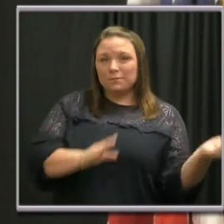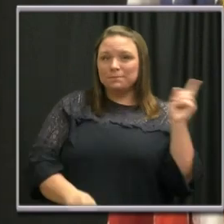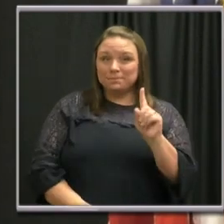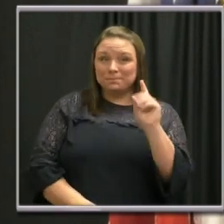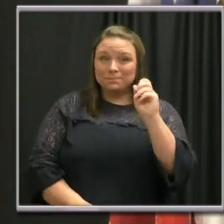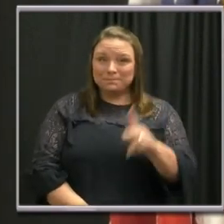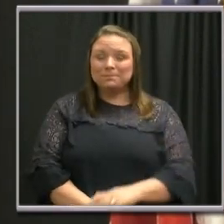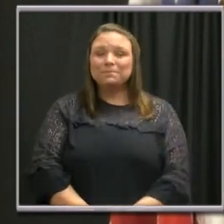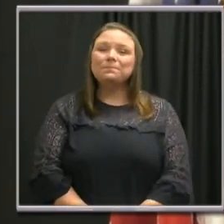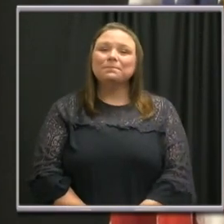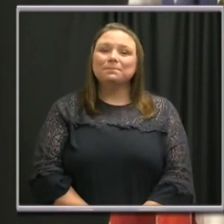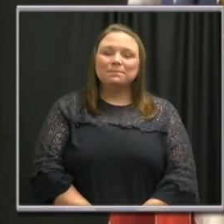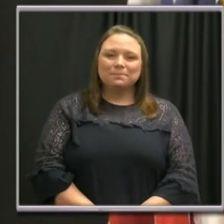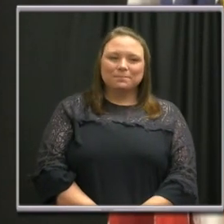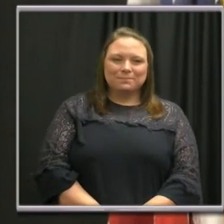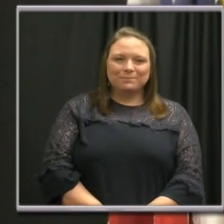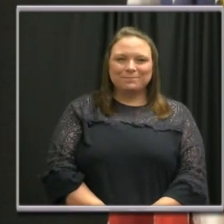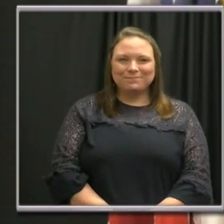will come up and address it.